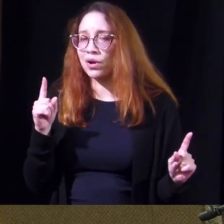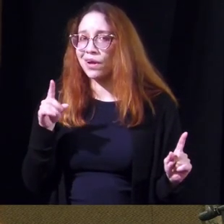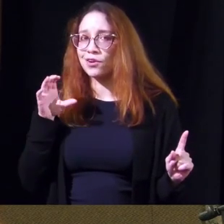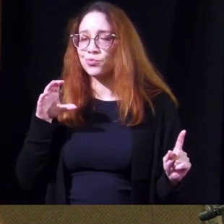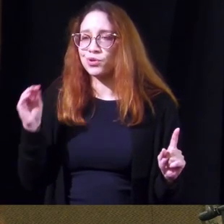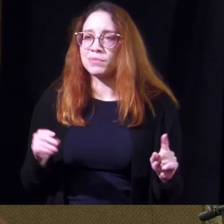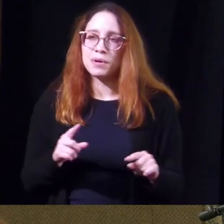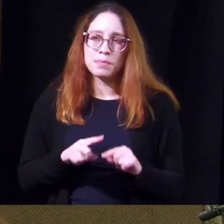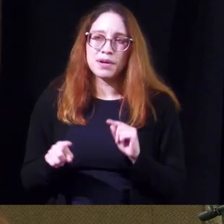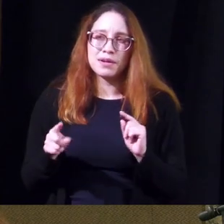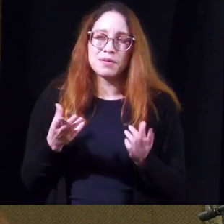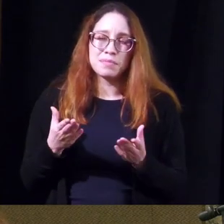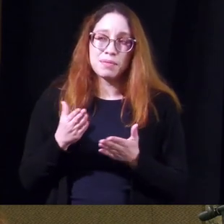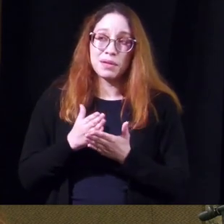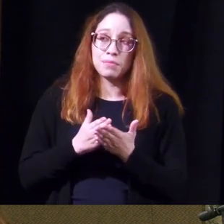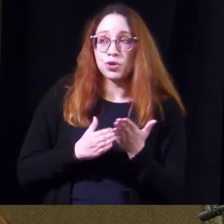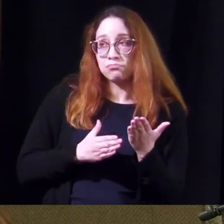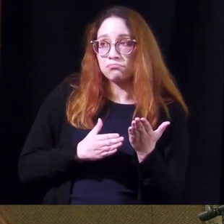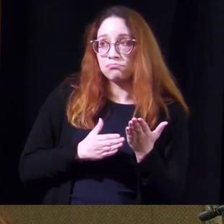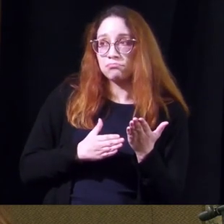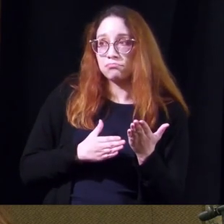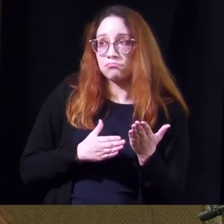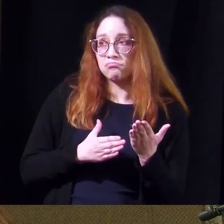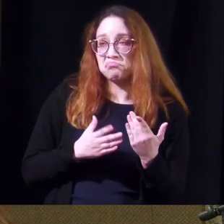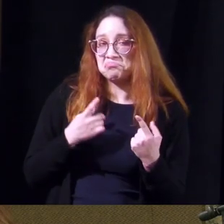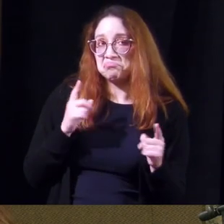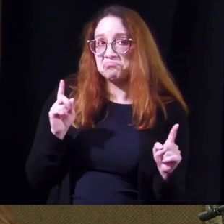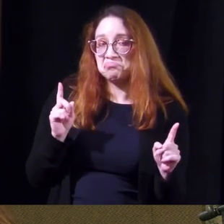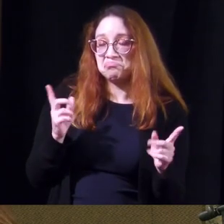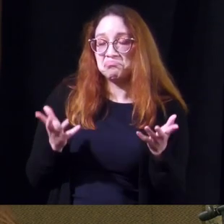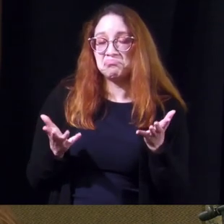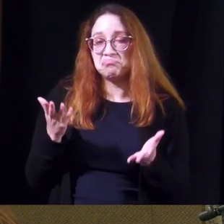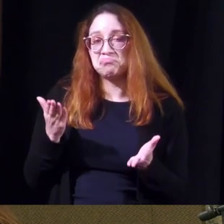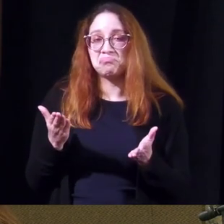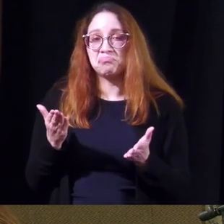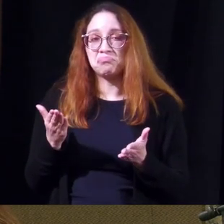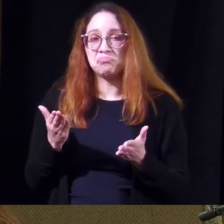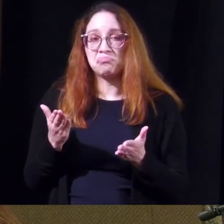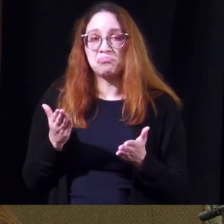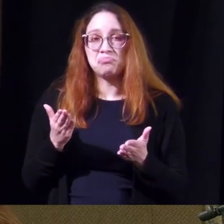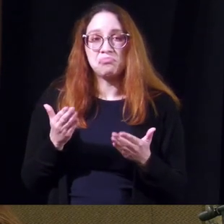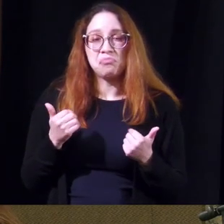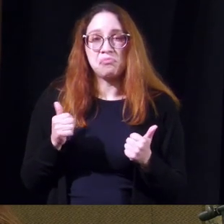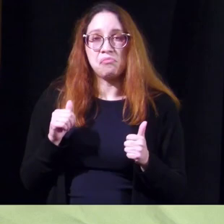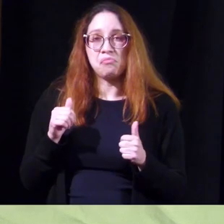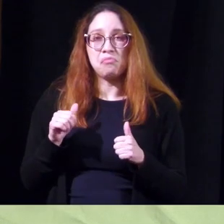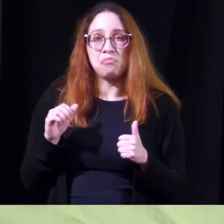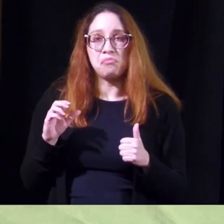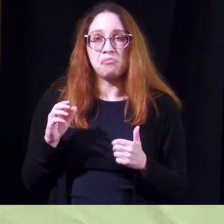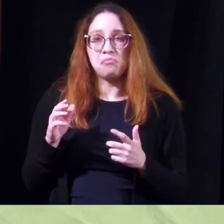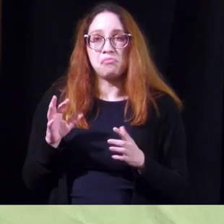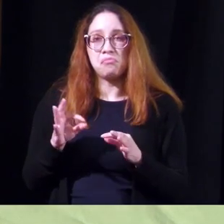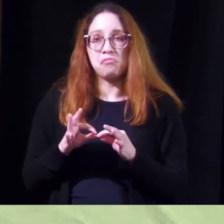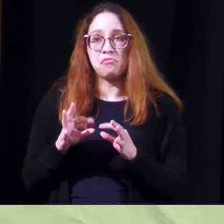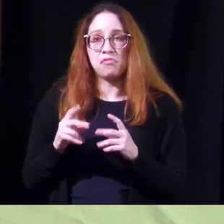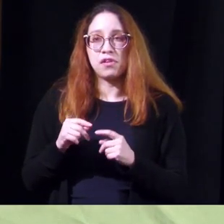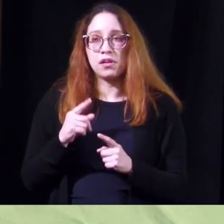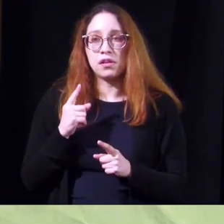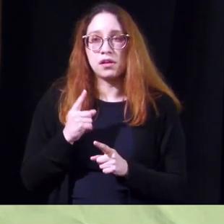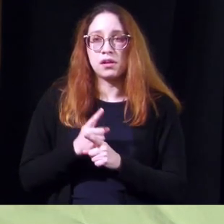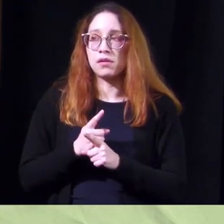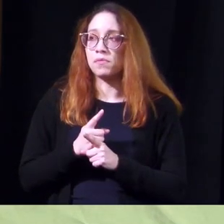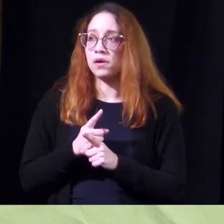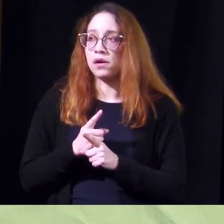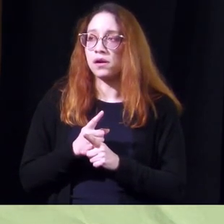but maybe partially uh work so i think that it's uh important also to set the right expectations